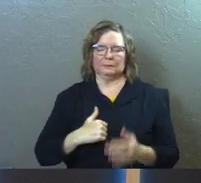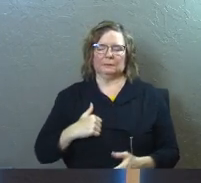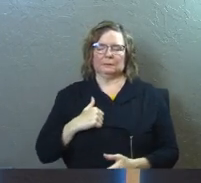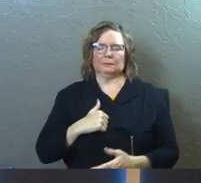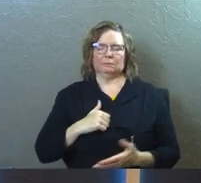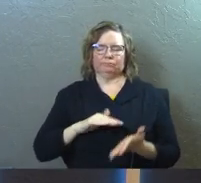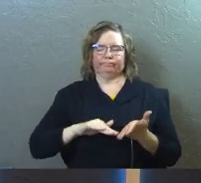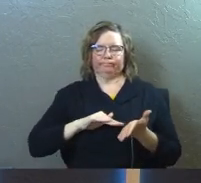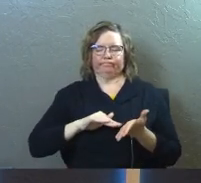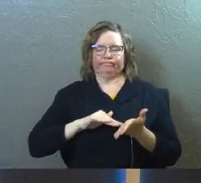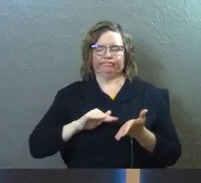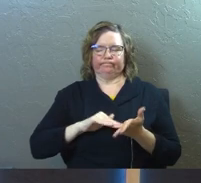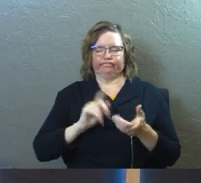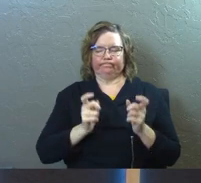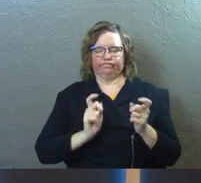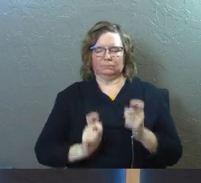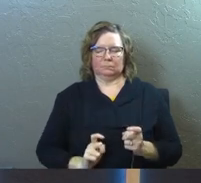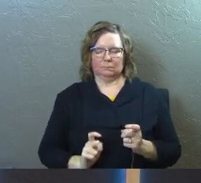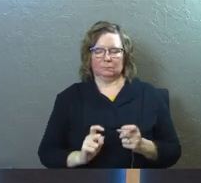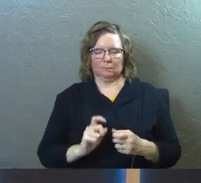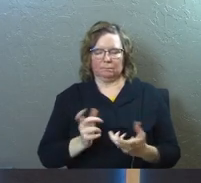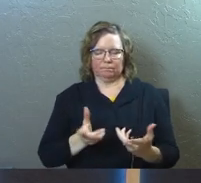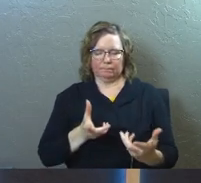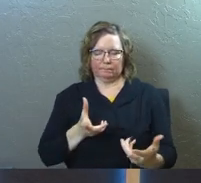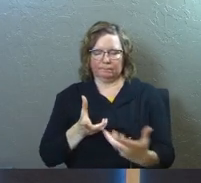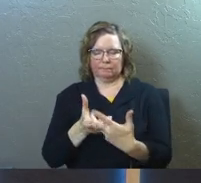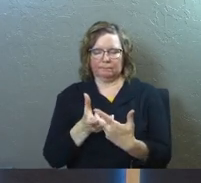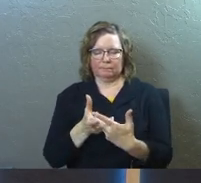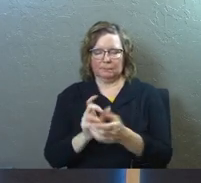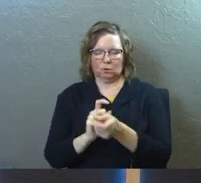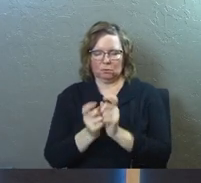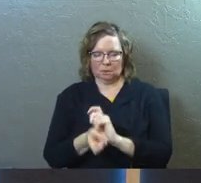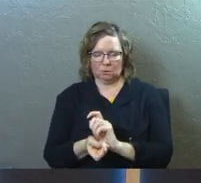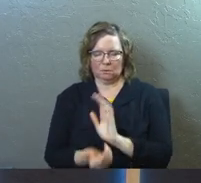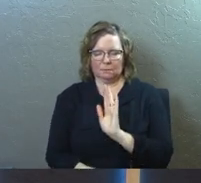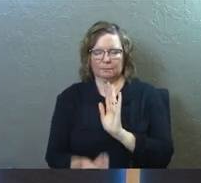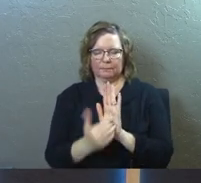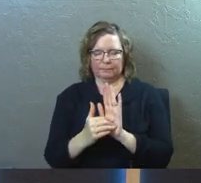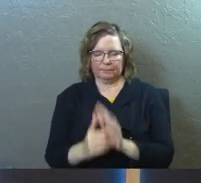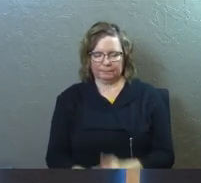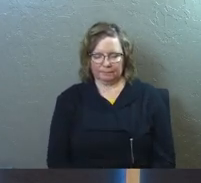that we need to make for us. And that, Lord, you bring change to us.